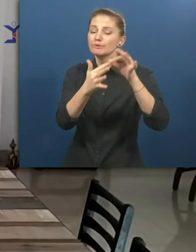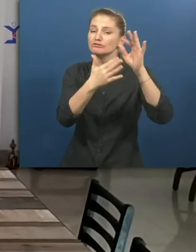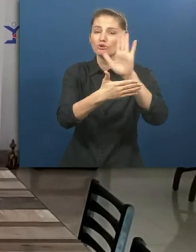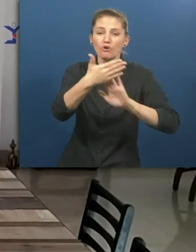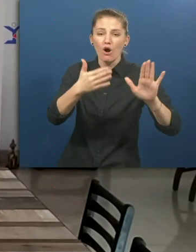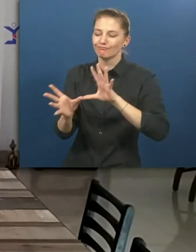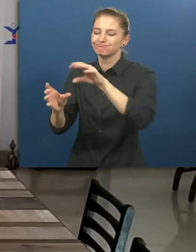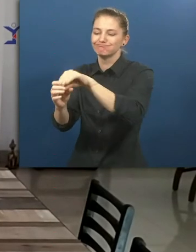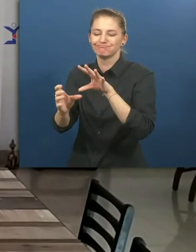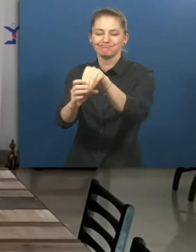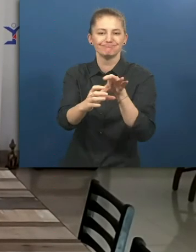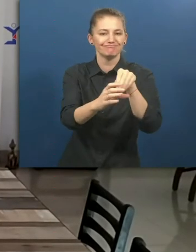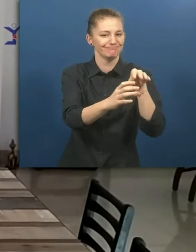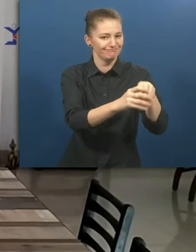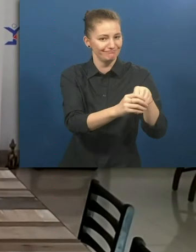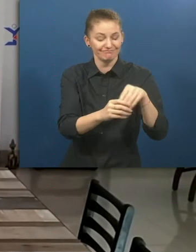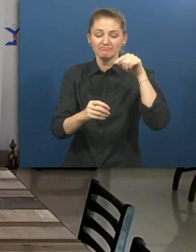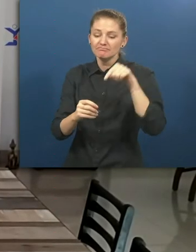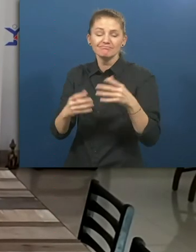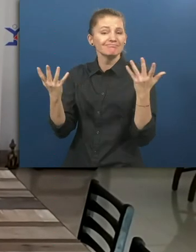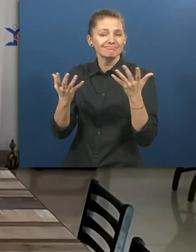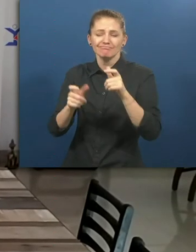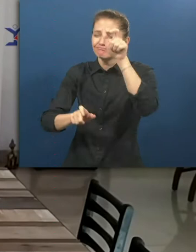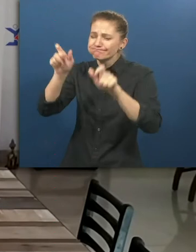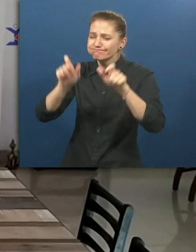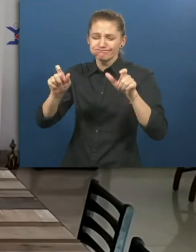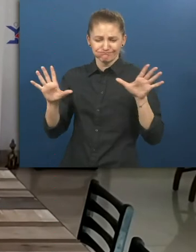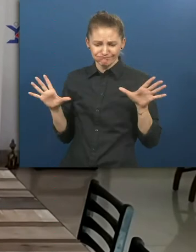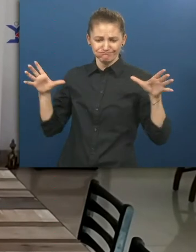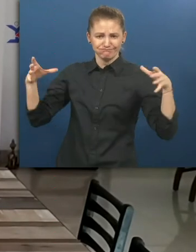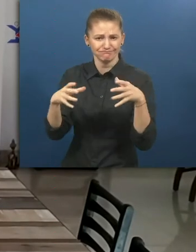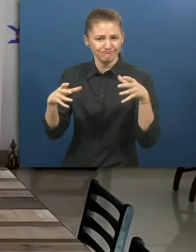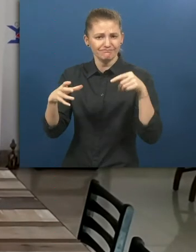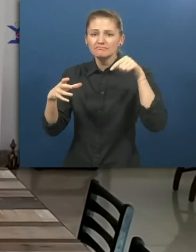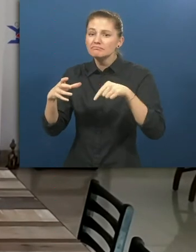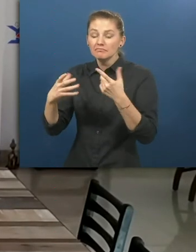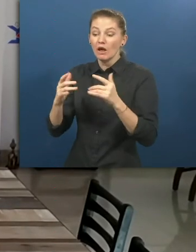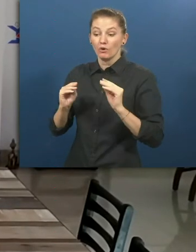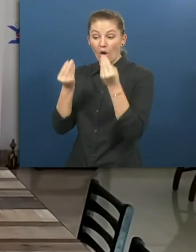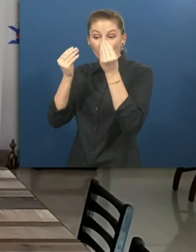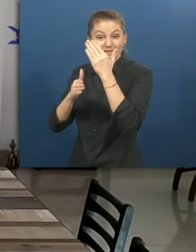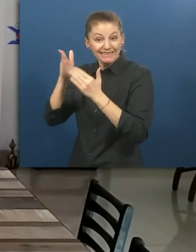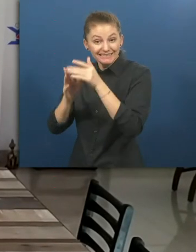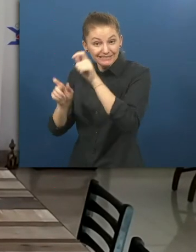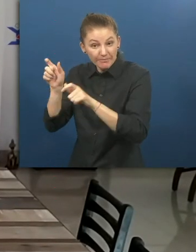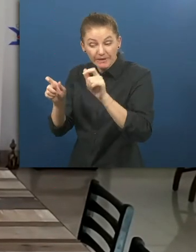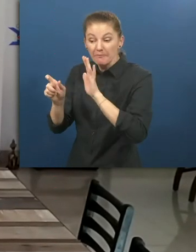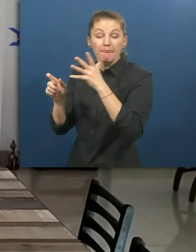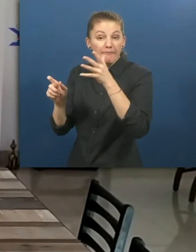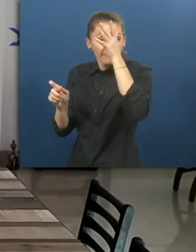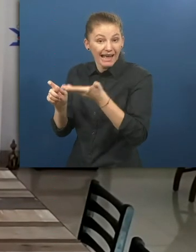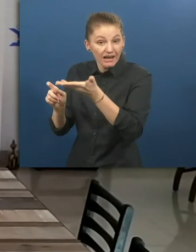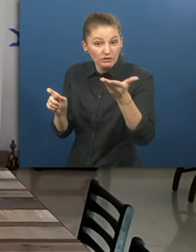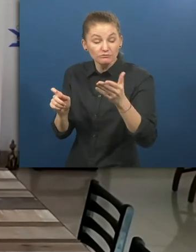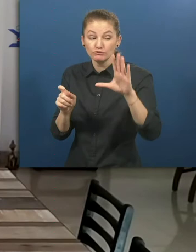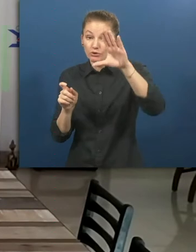This brings all stakeholders on board like the youth with disabilities, their parents, companies, educators